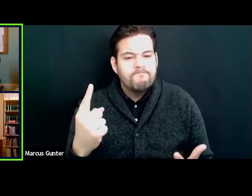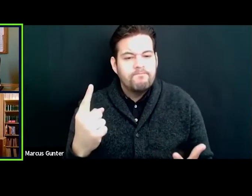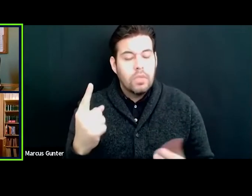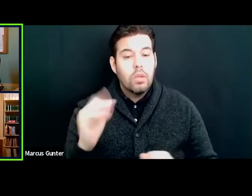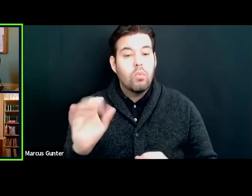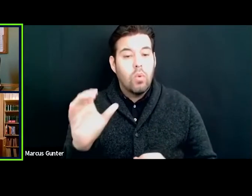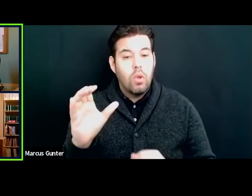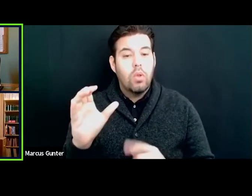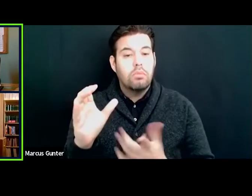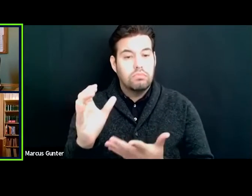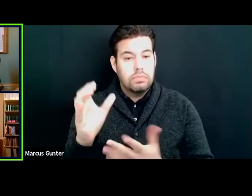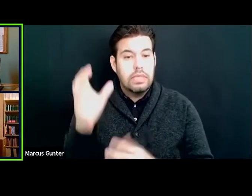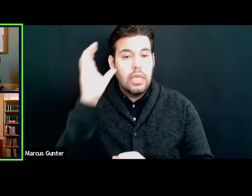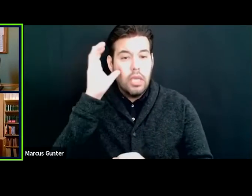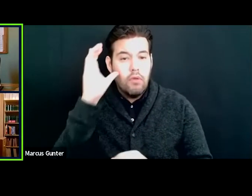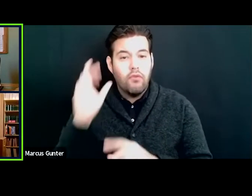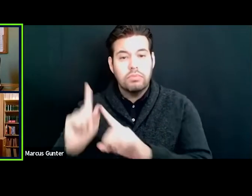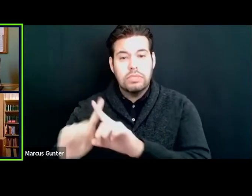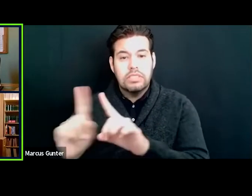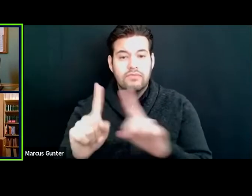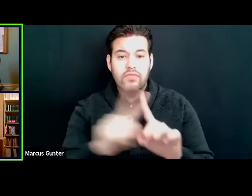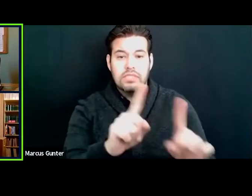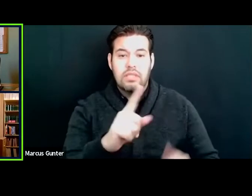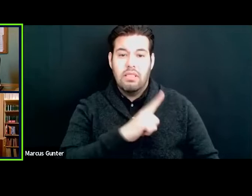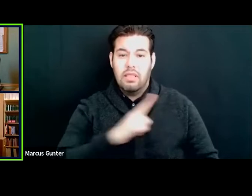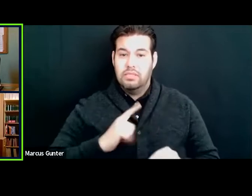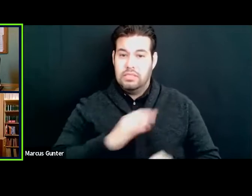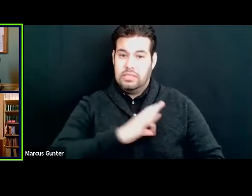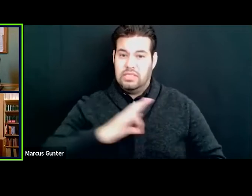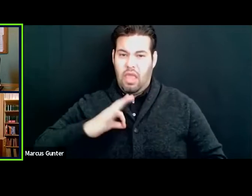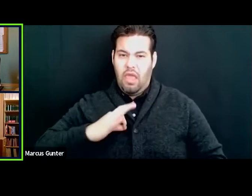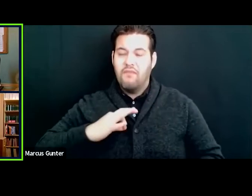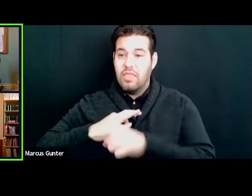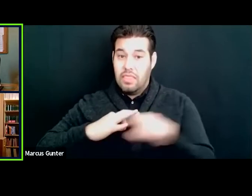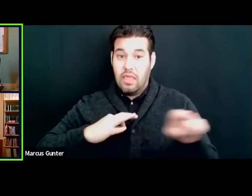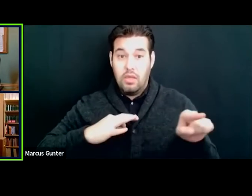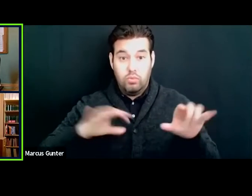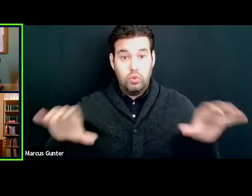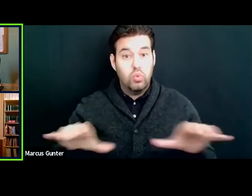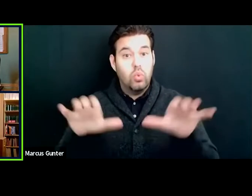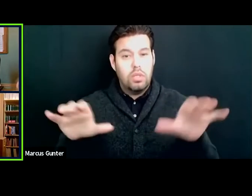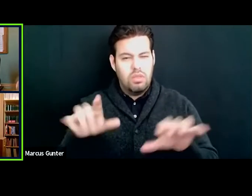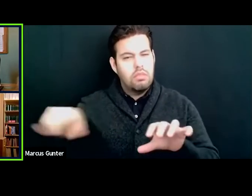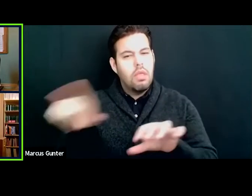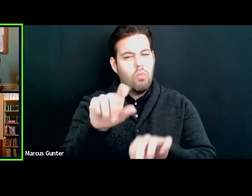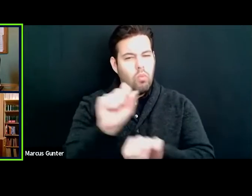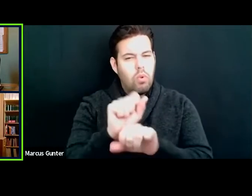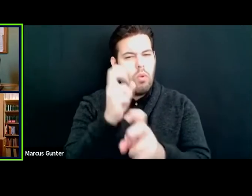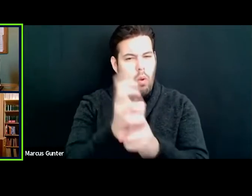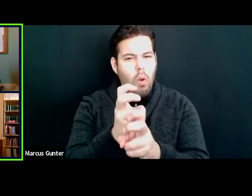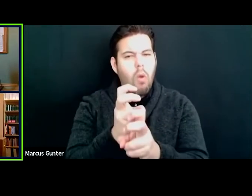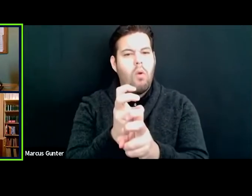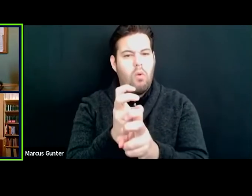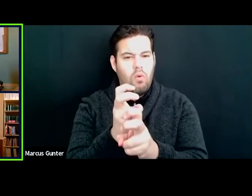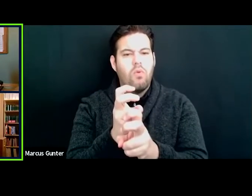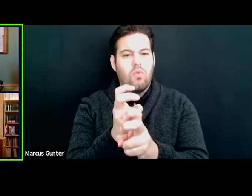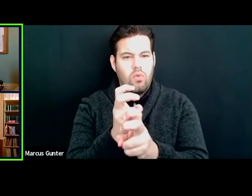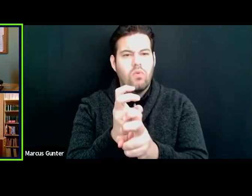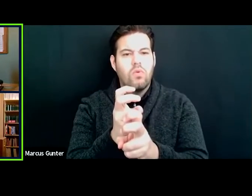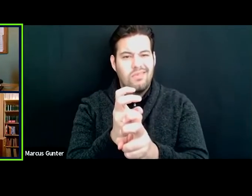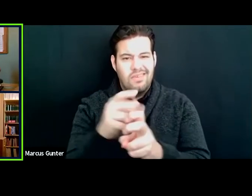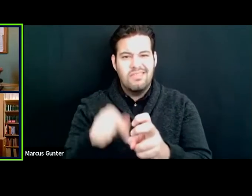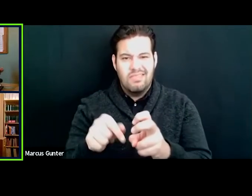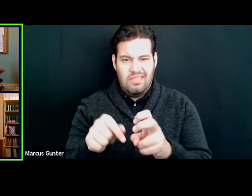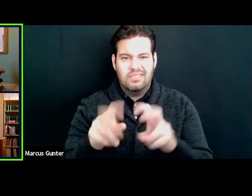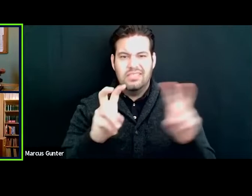hear from some of our legislative staff about what, what they've been doing, because they've been working really hard on this issue,